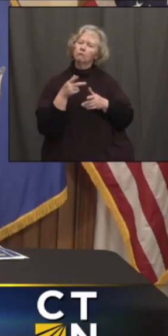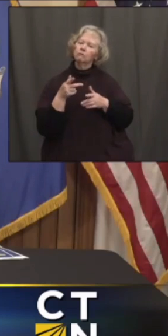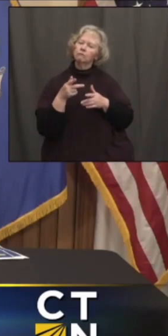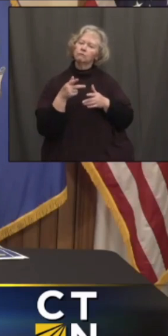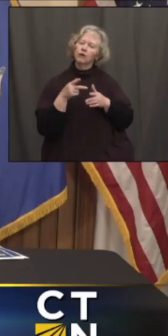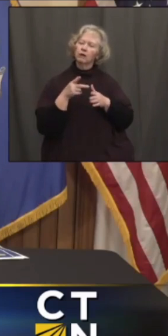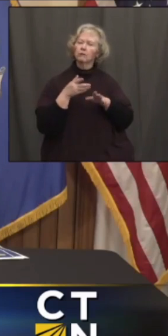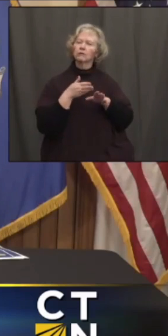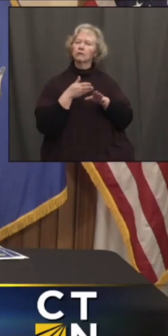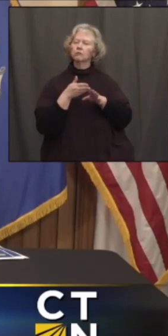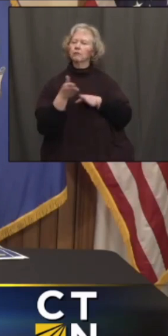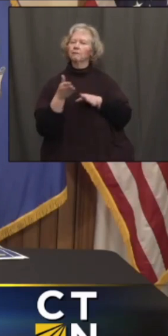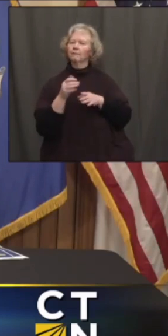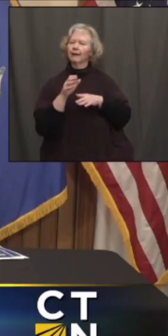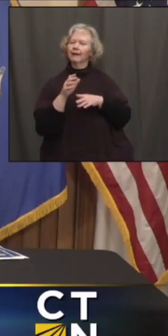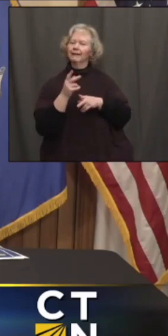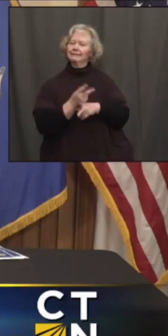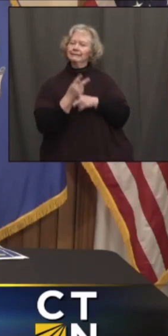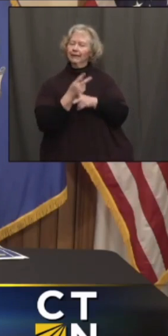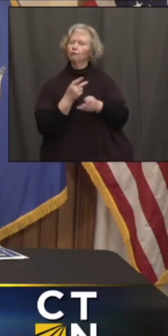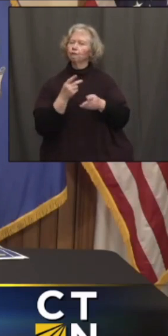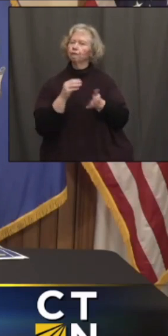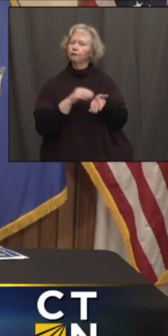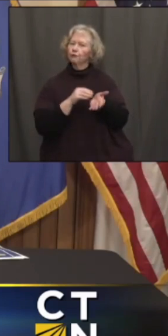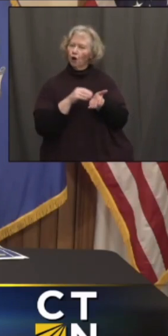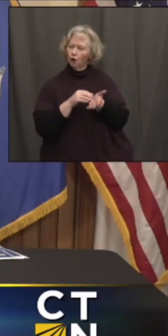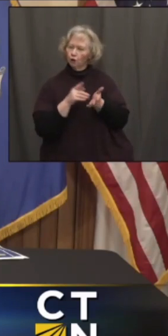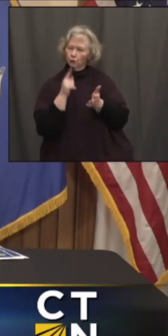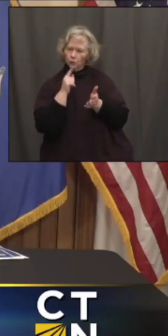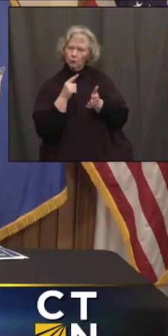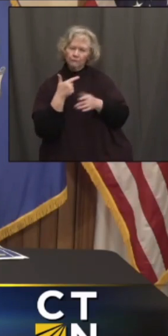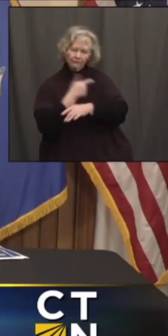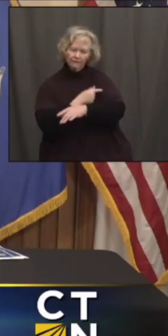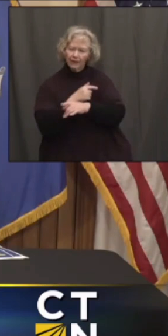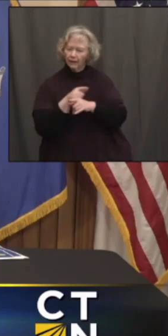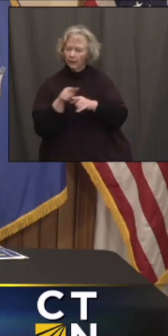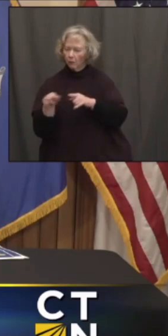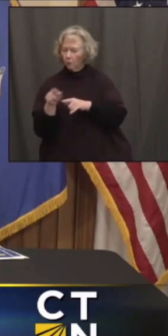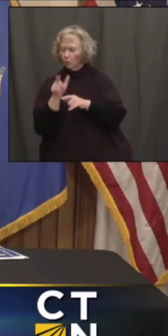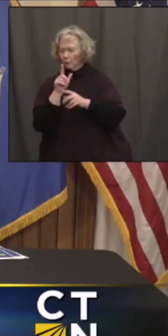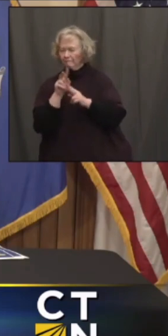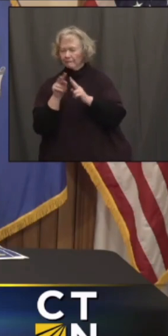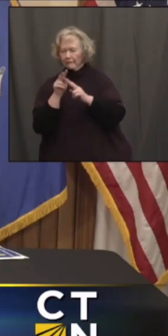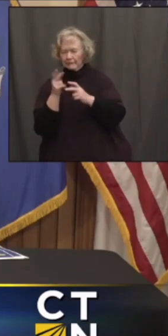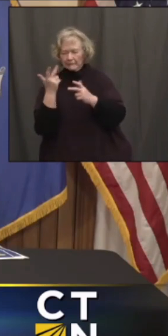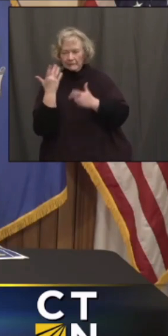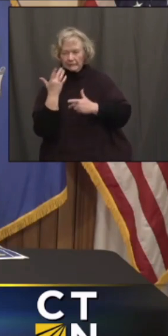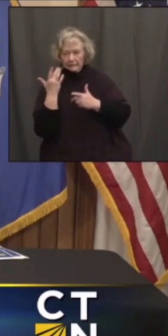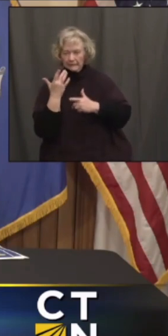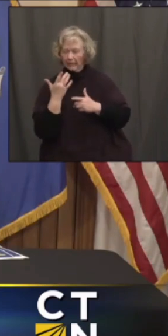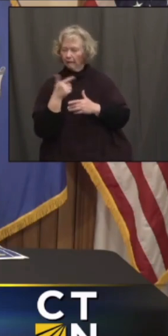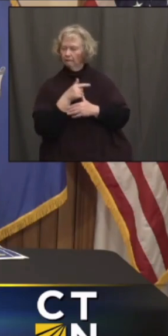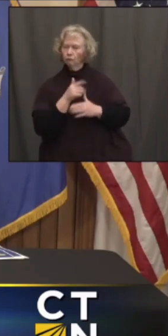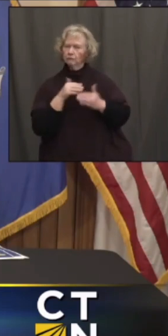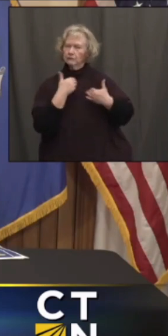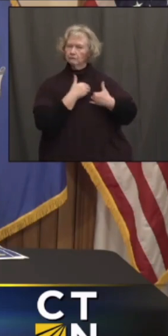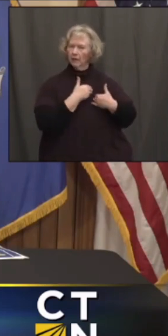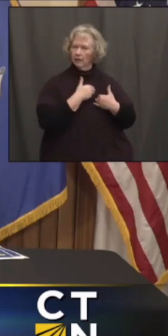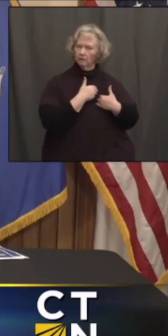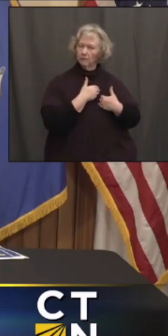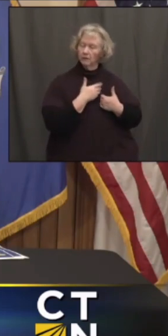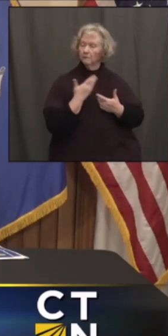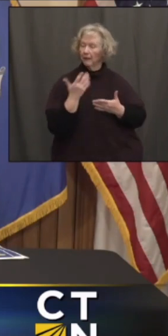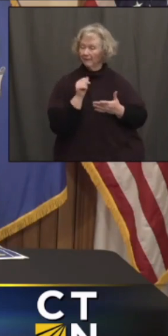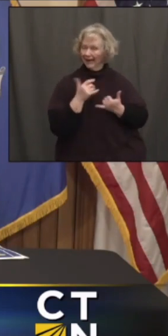to be able to vaccinate the sickest patients based on their judgment, you know, perhaps at some point, perhaps not in this